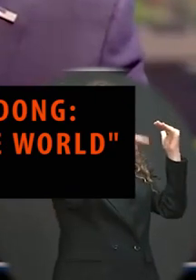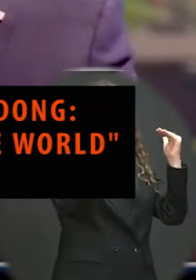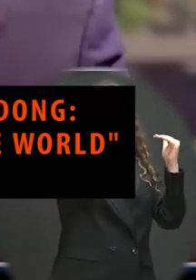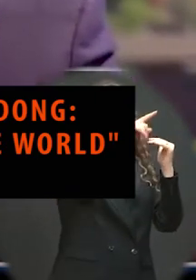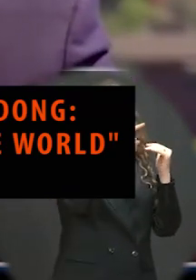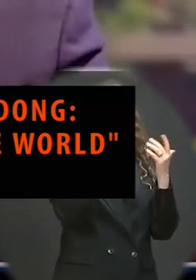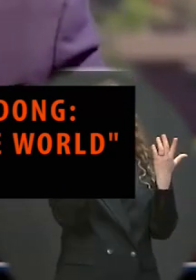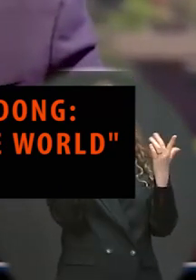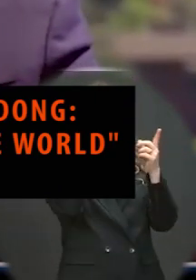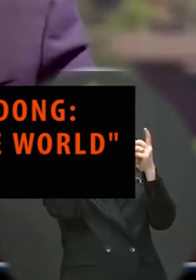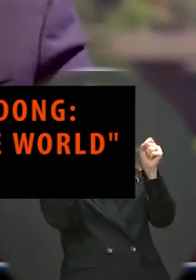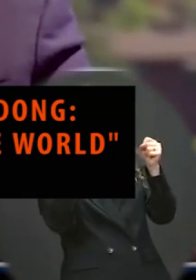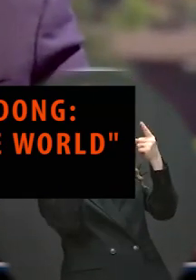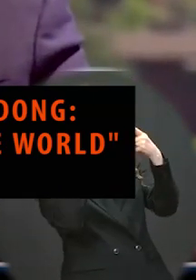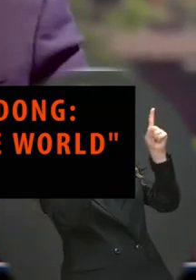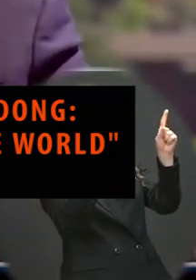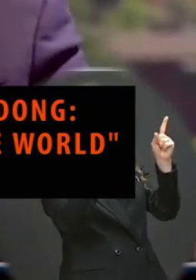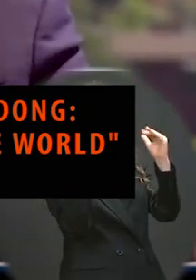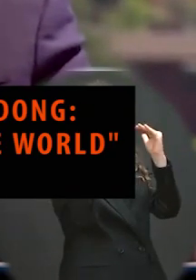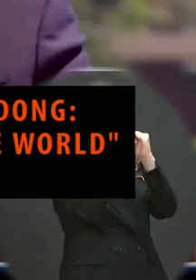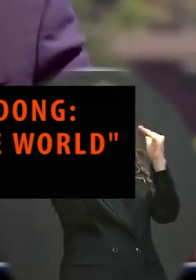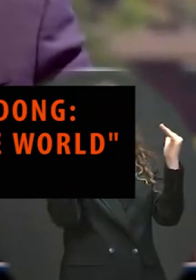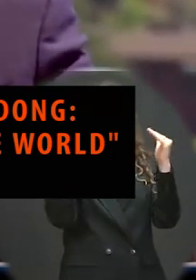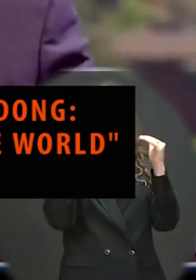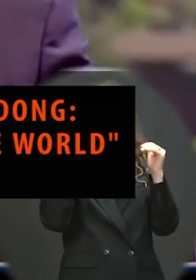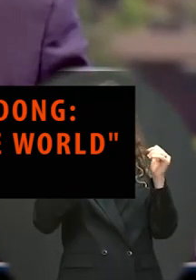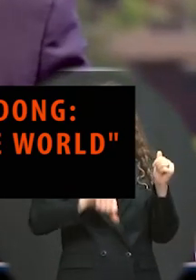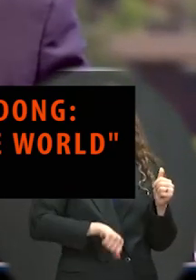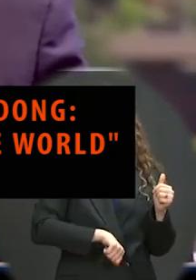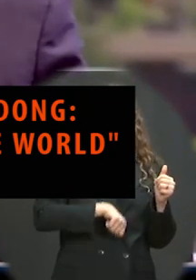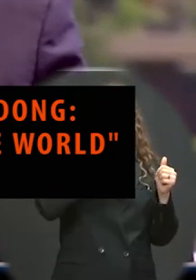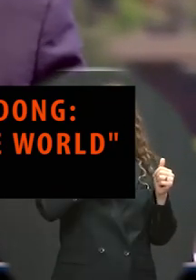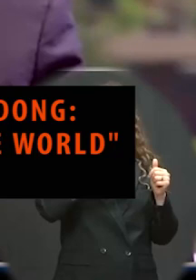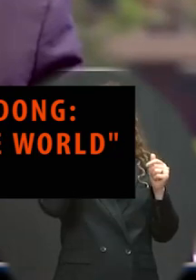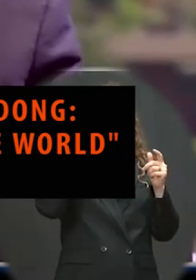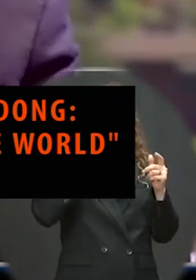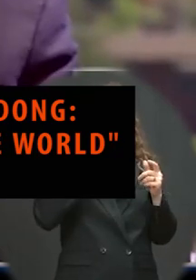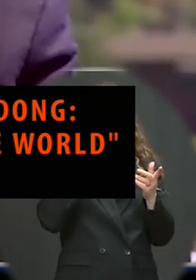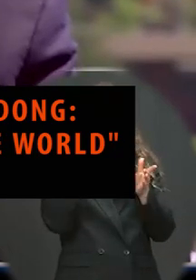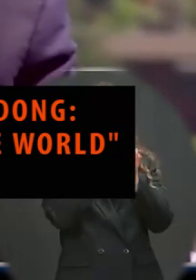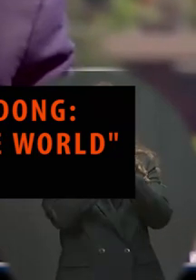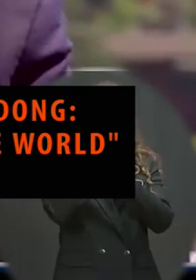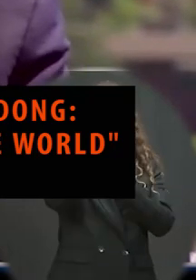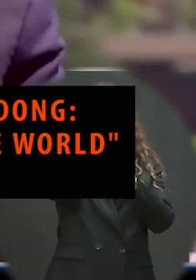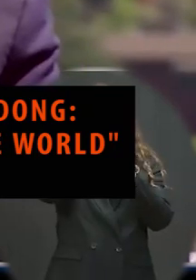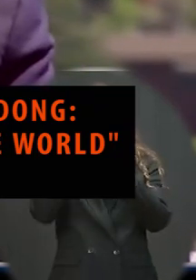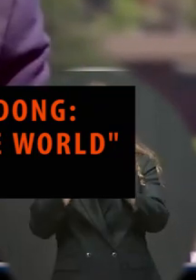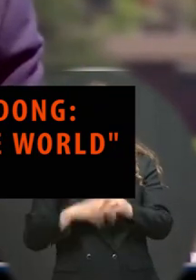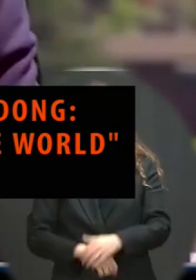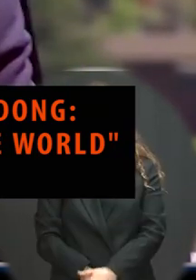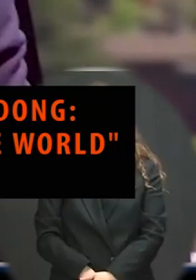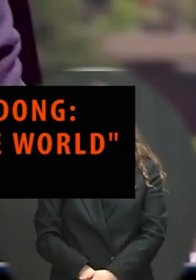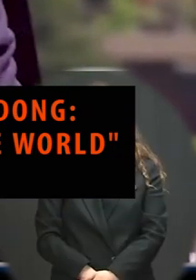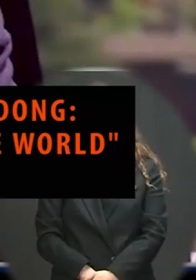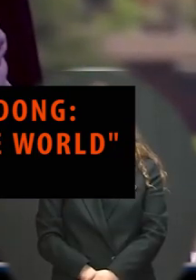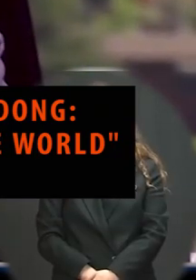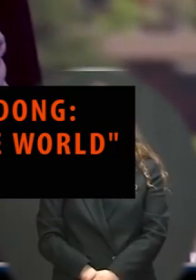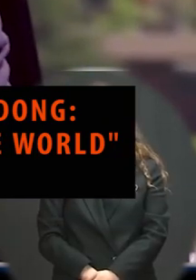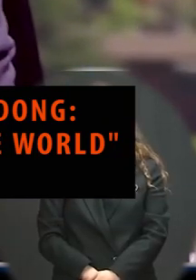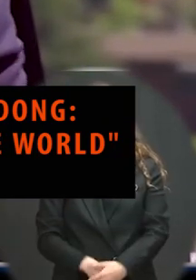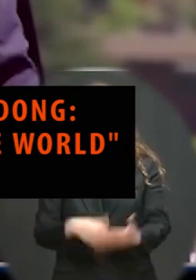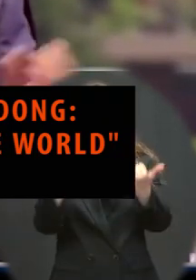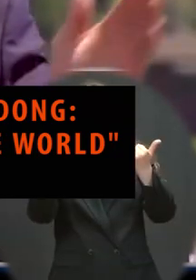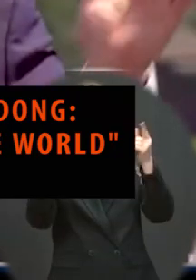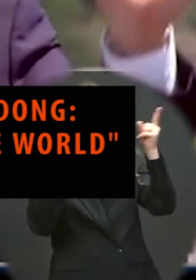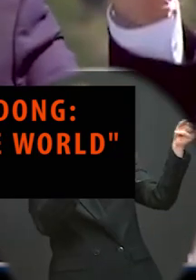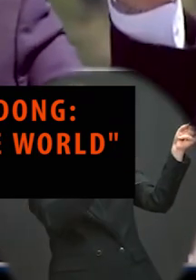thrive throughout their careers. There's a saying that we use in a different context, a Chinese saying. says, women